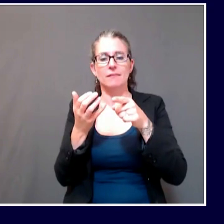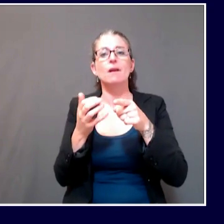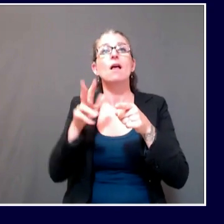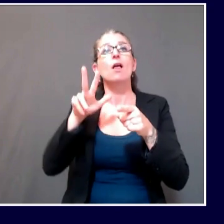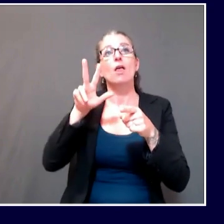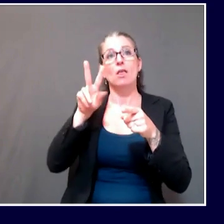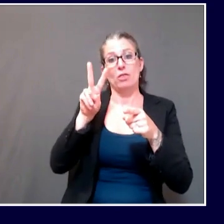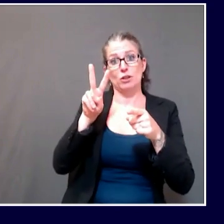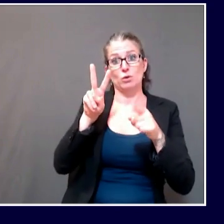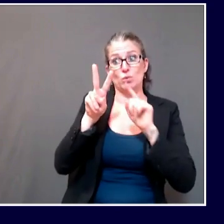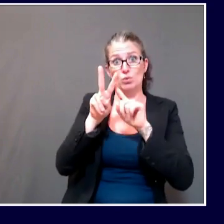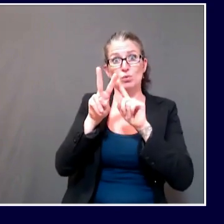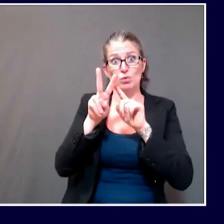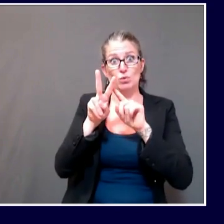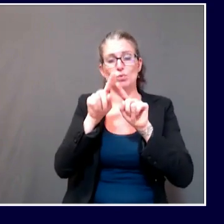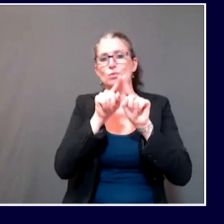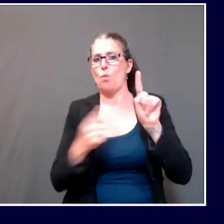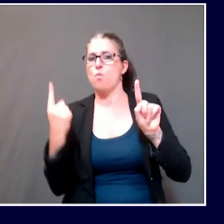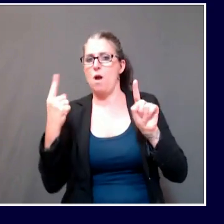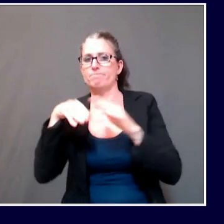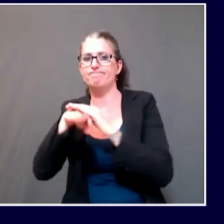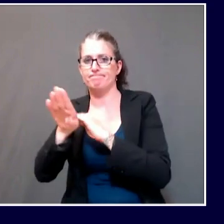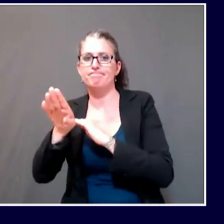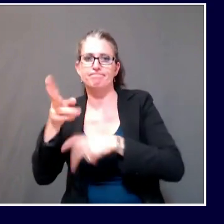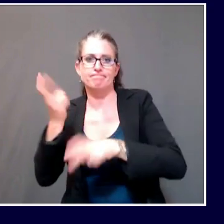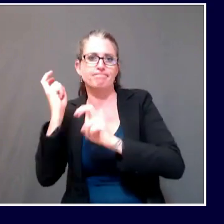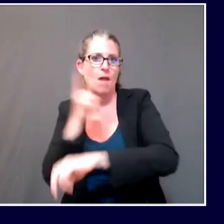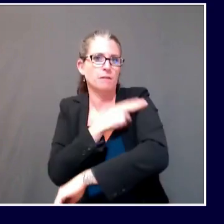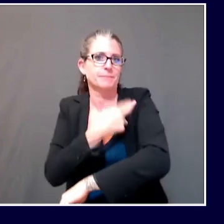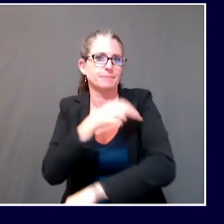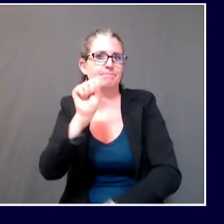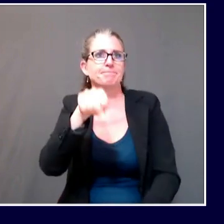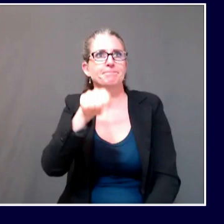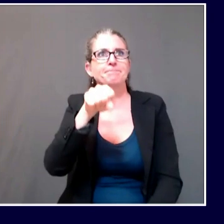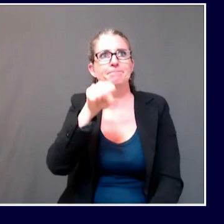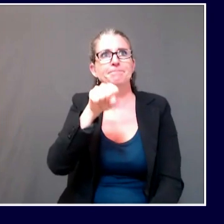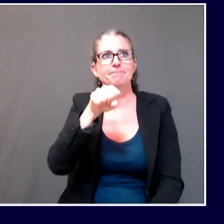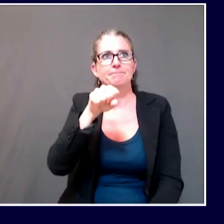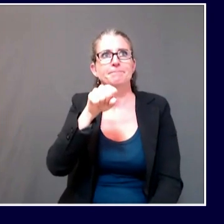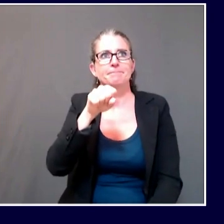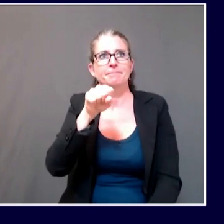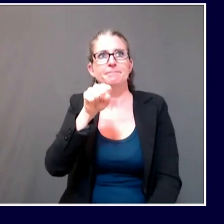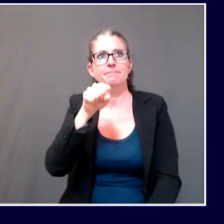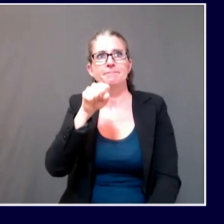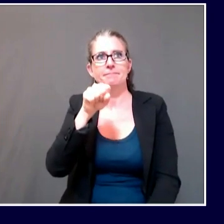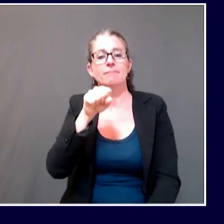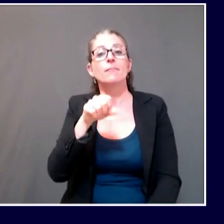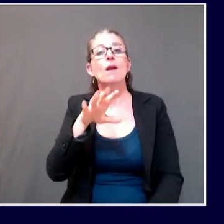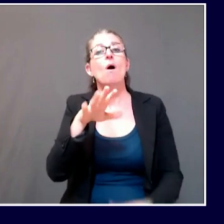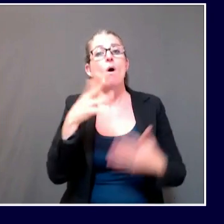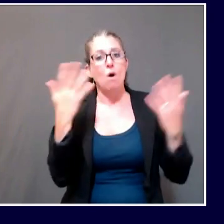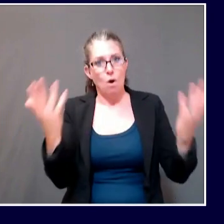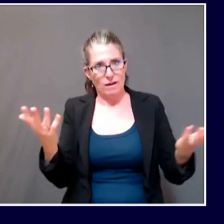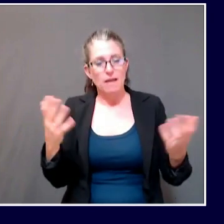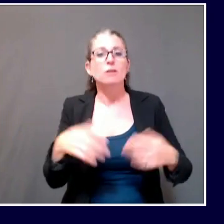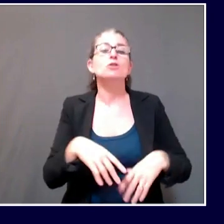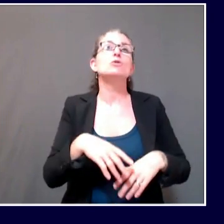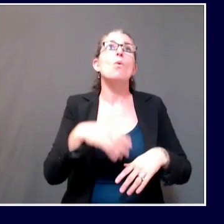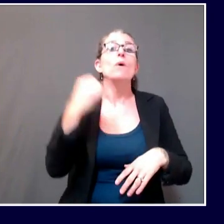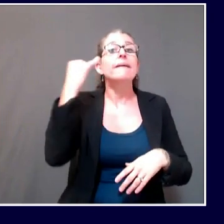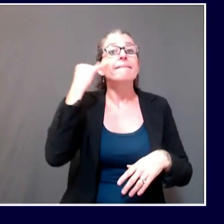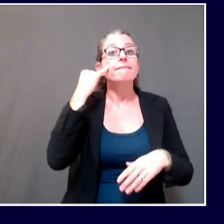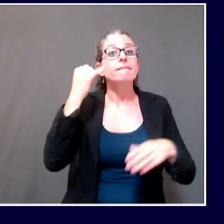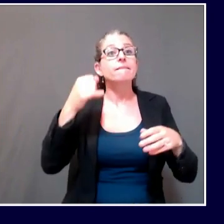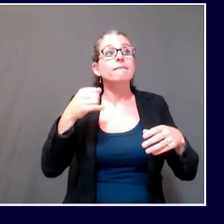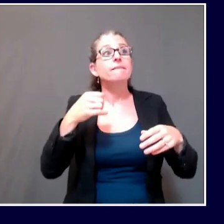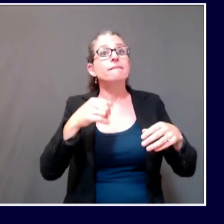respect to the imminent health hazard, really what it is, is it's an official notice from the department, from the agency, that they have not